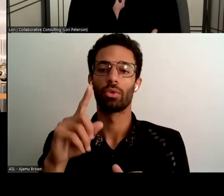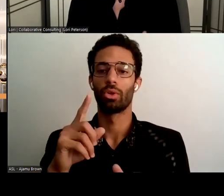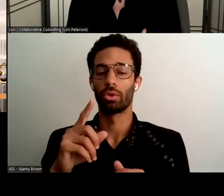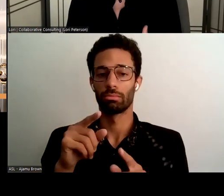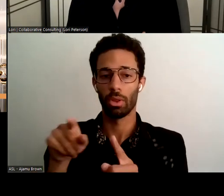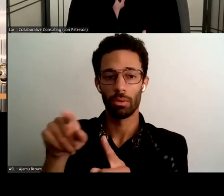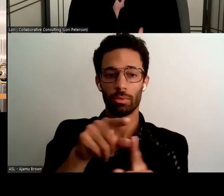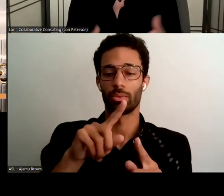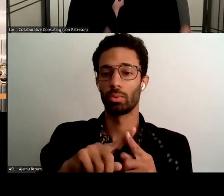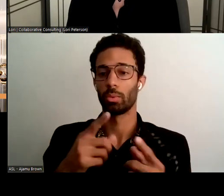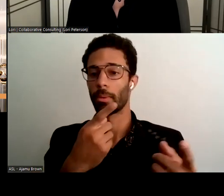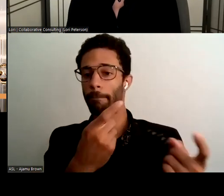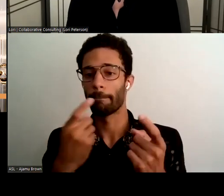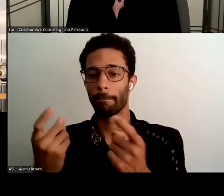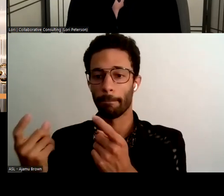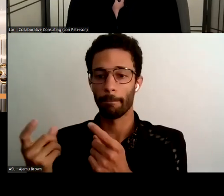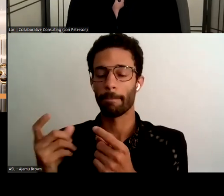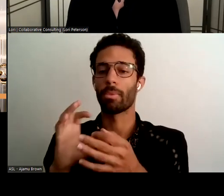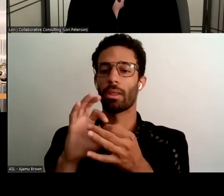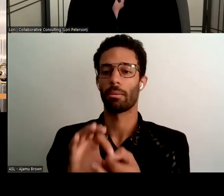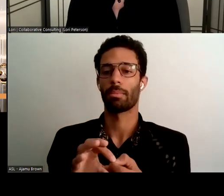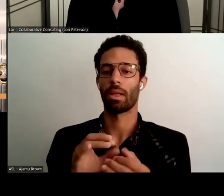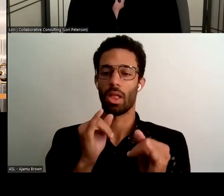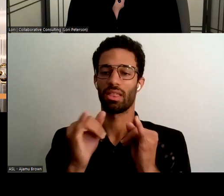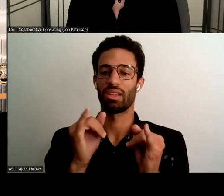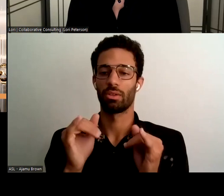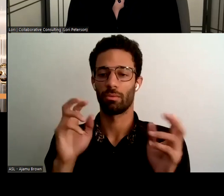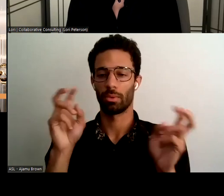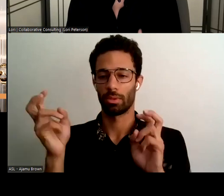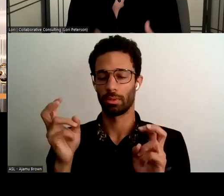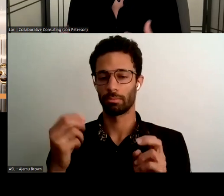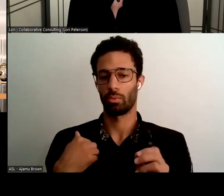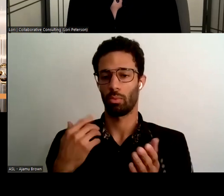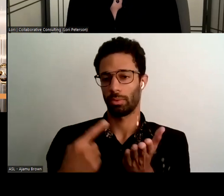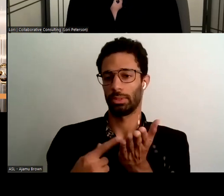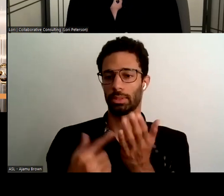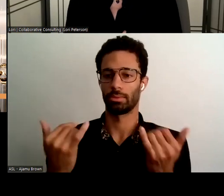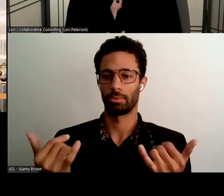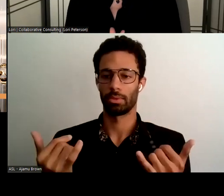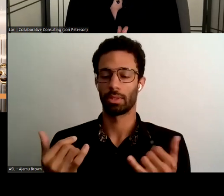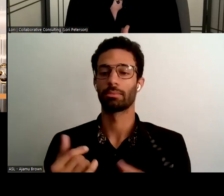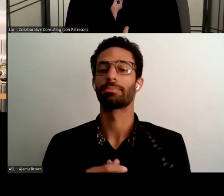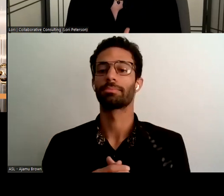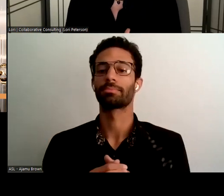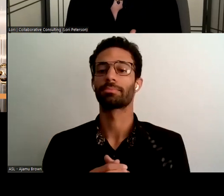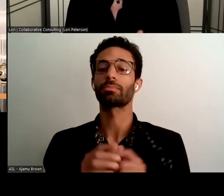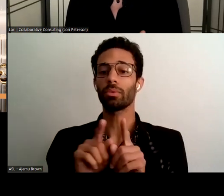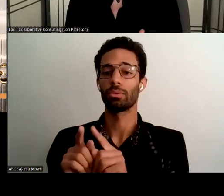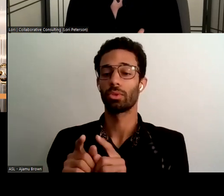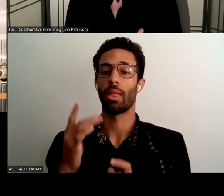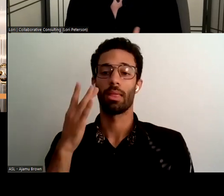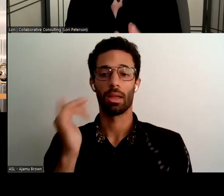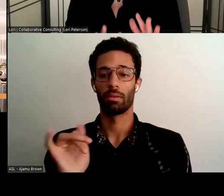comments about the interview themes that you're going to hear in just a moment and also the california 2030 project